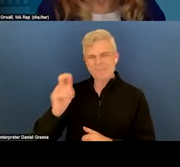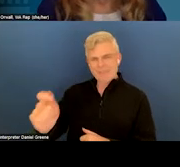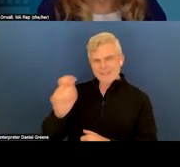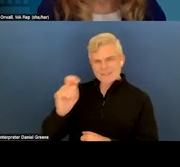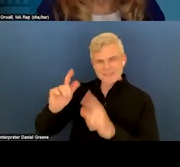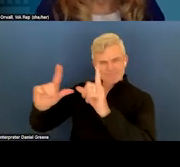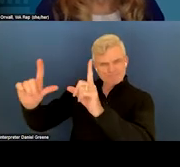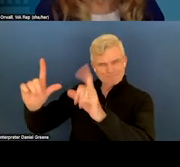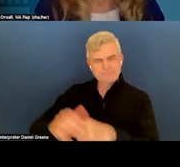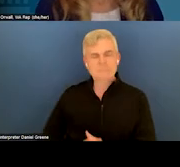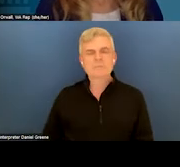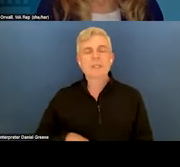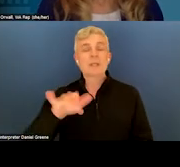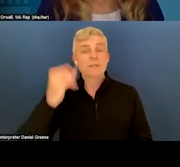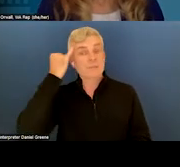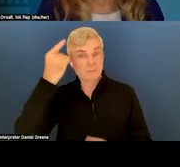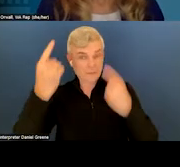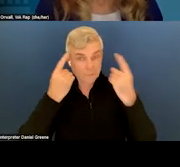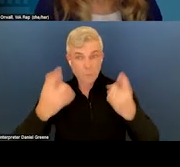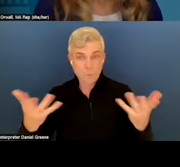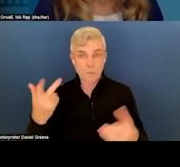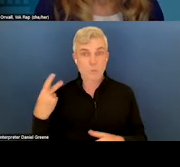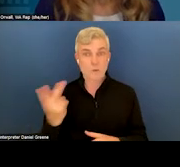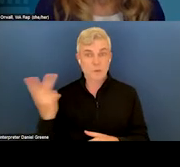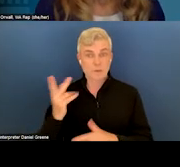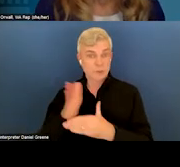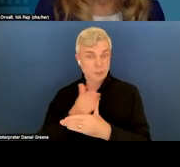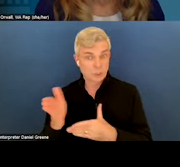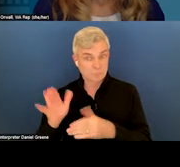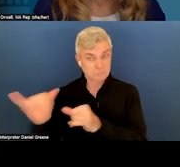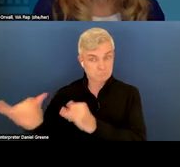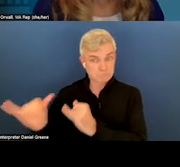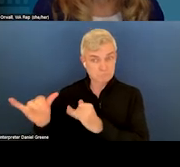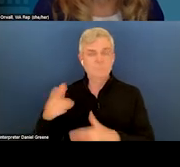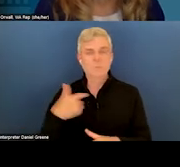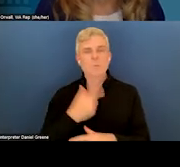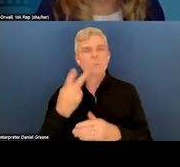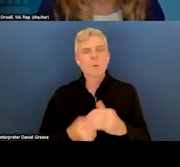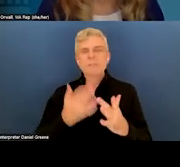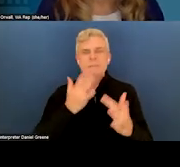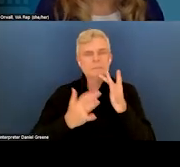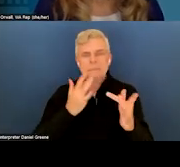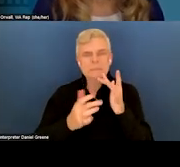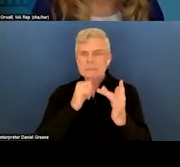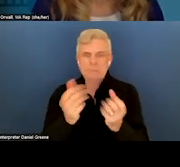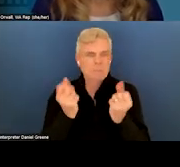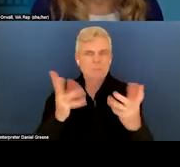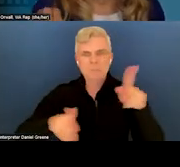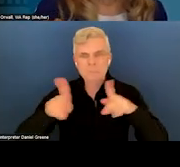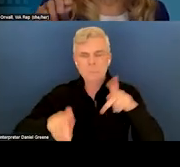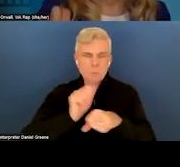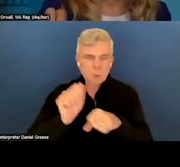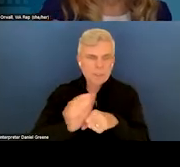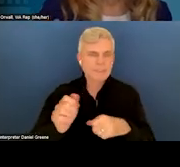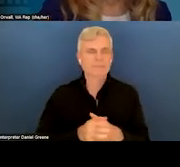about what we have in common, we both have shortages in our work. We're a workforce. There's training issues.